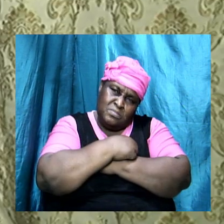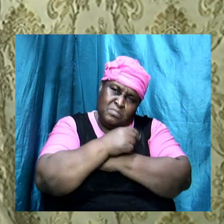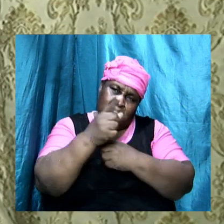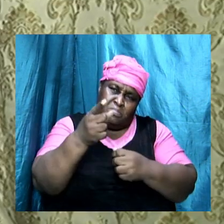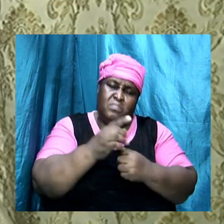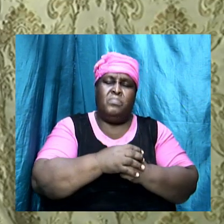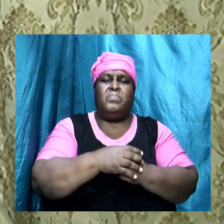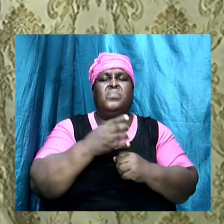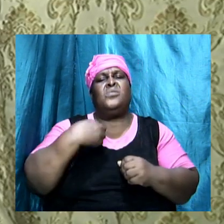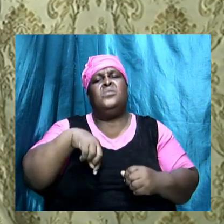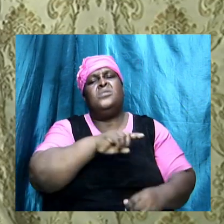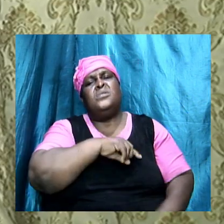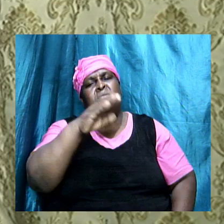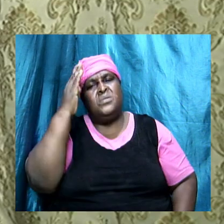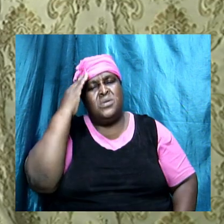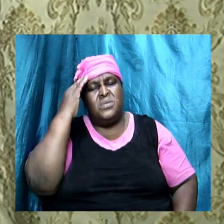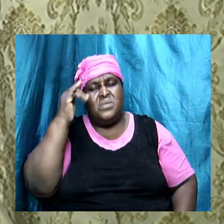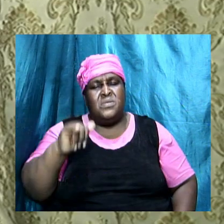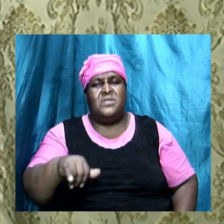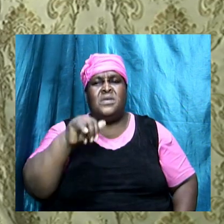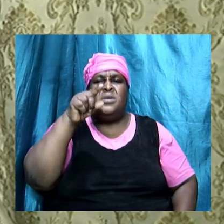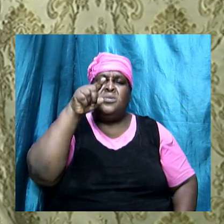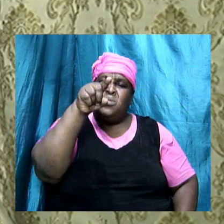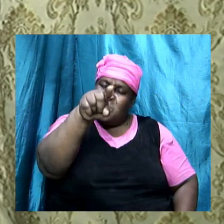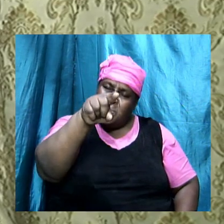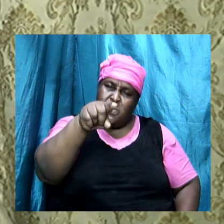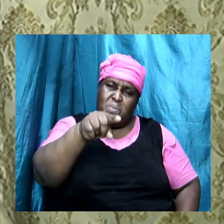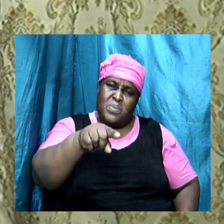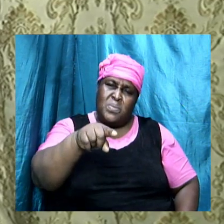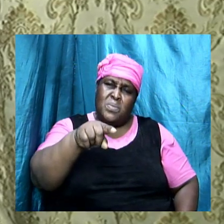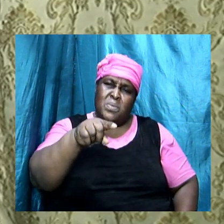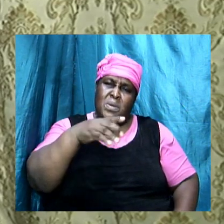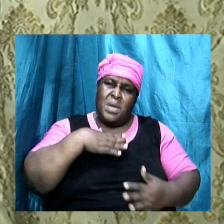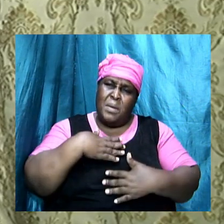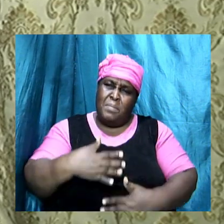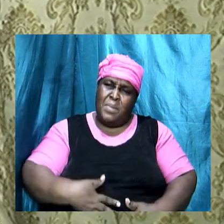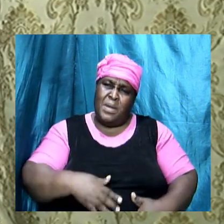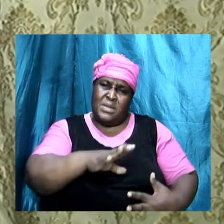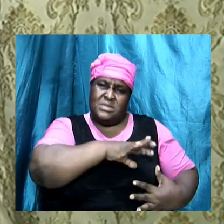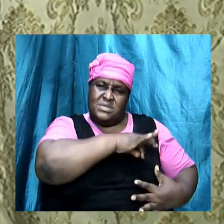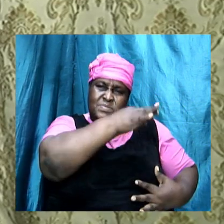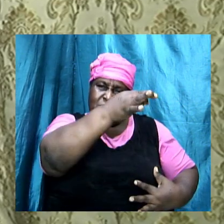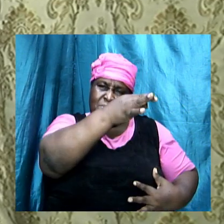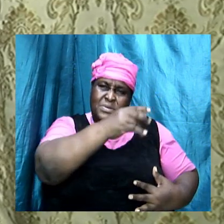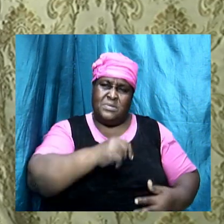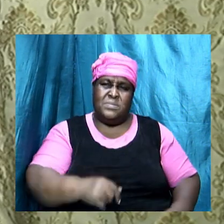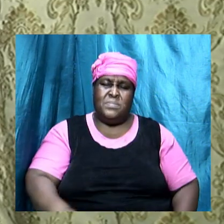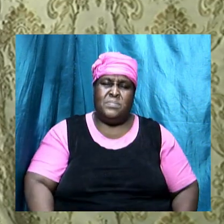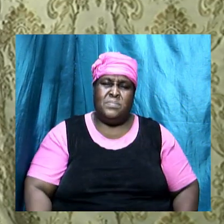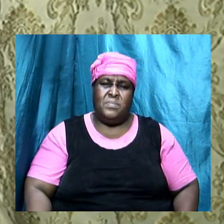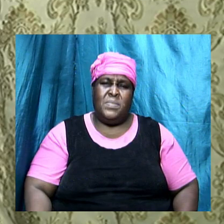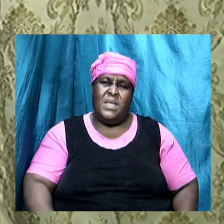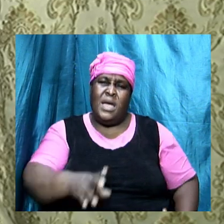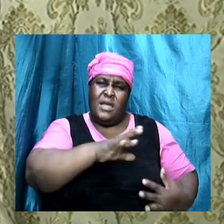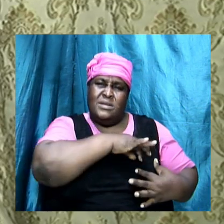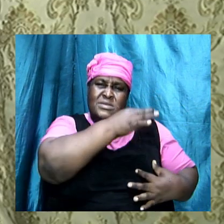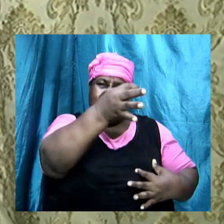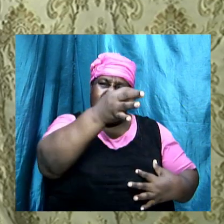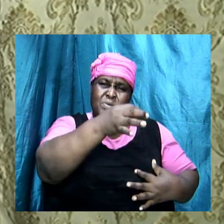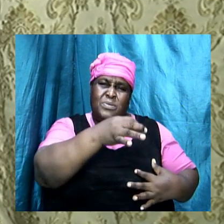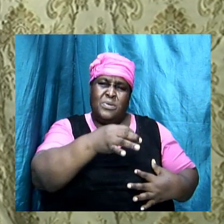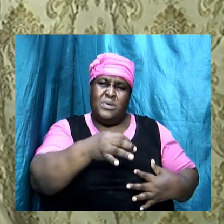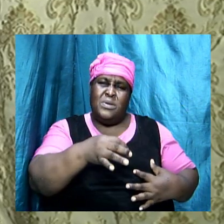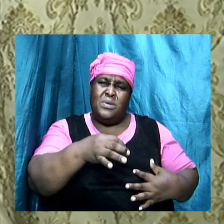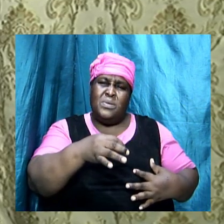and we know that you are body and spirit and the spirit will strive